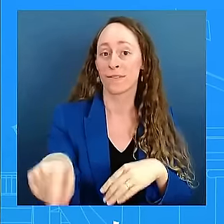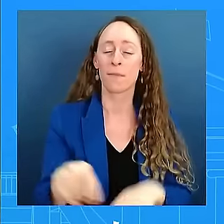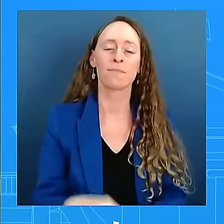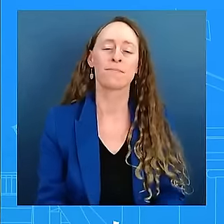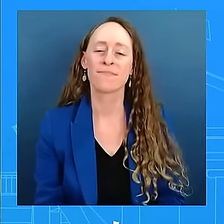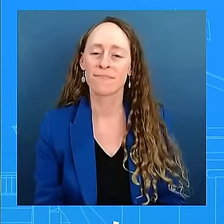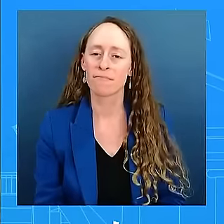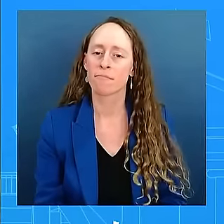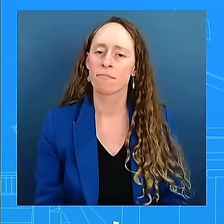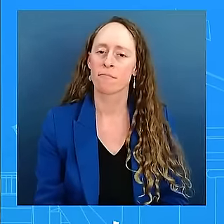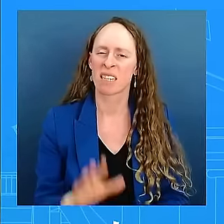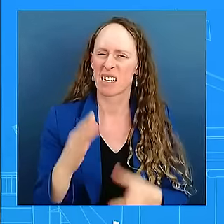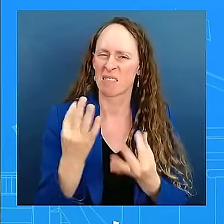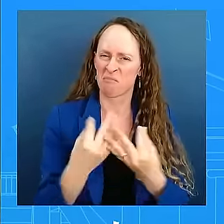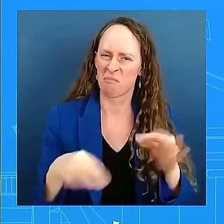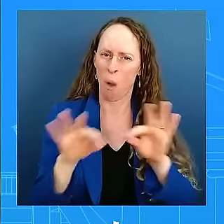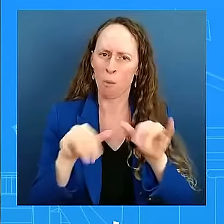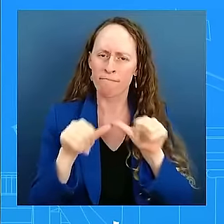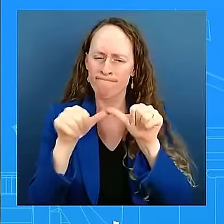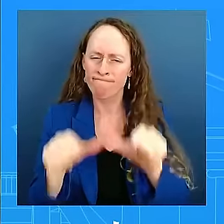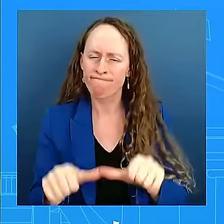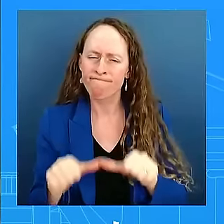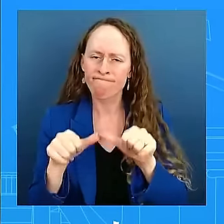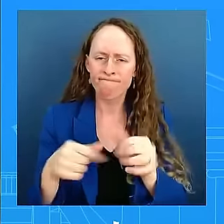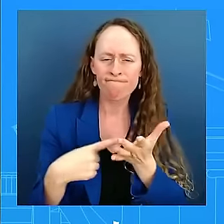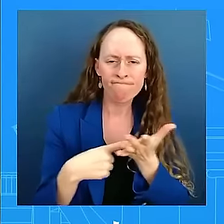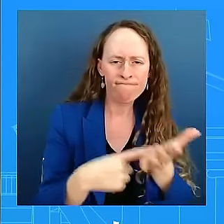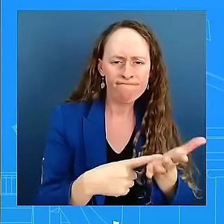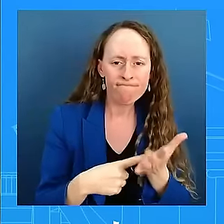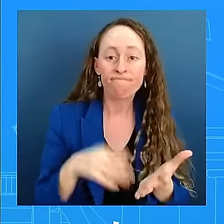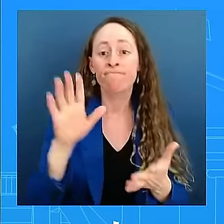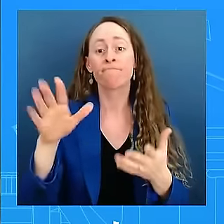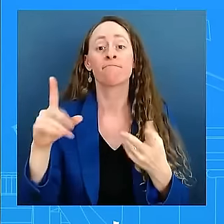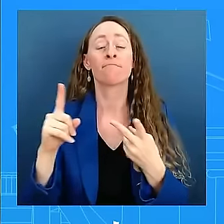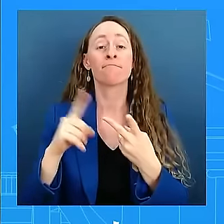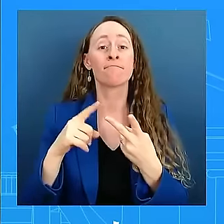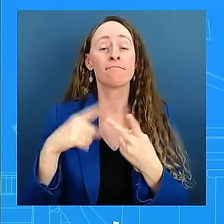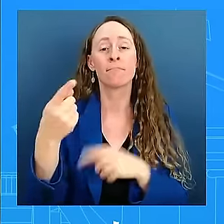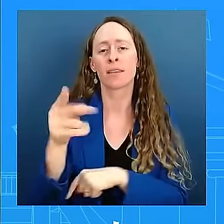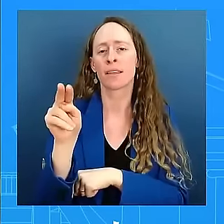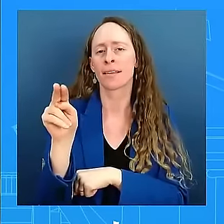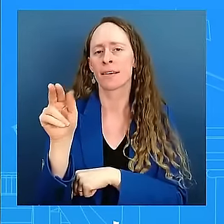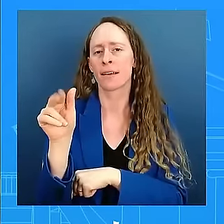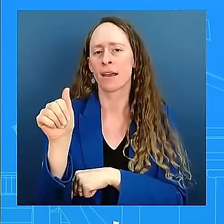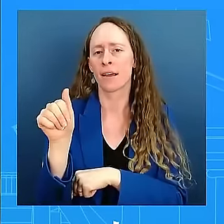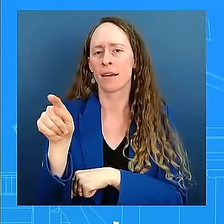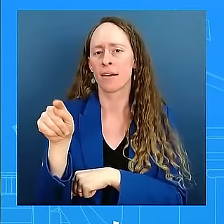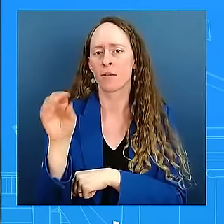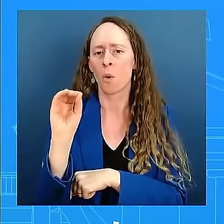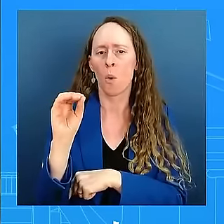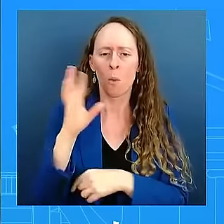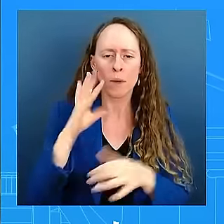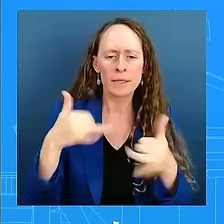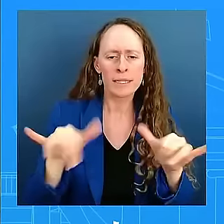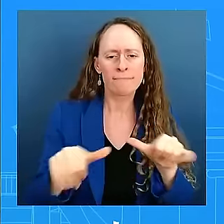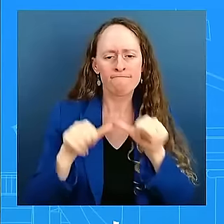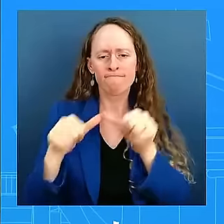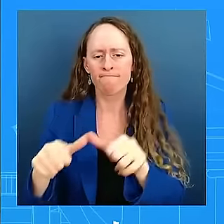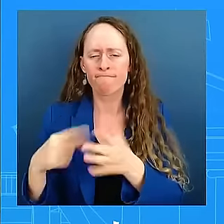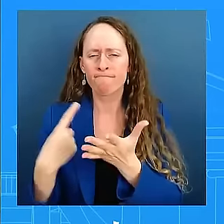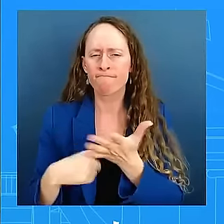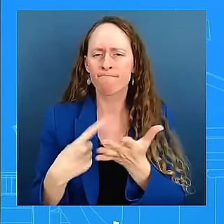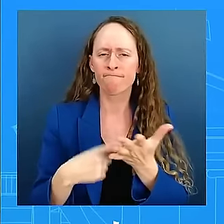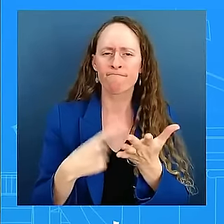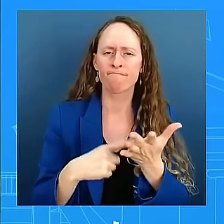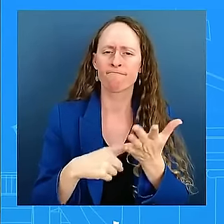contributions to meet the NATO pledge also. It's going to be a big component of that. And so this is important as we see what's